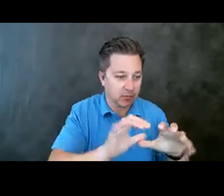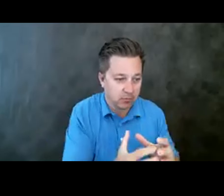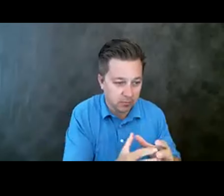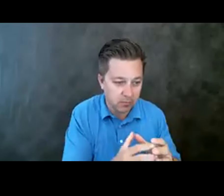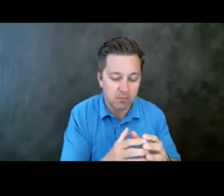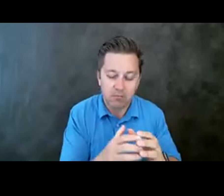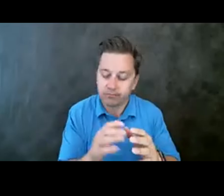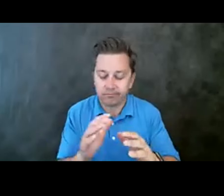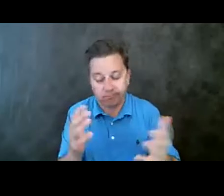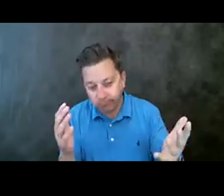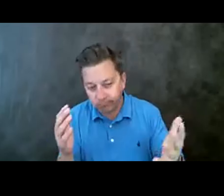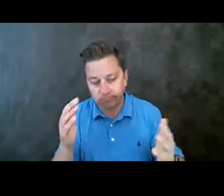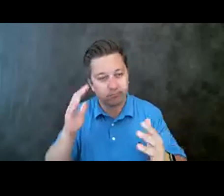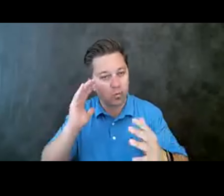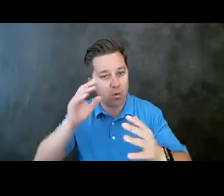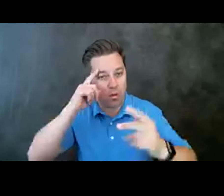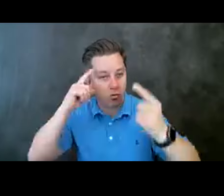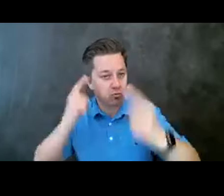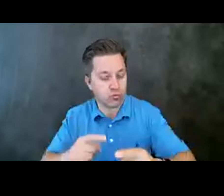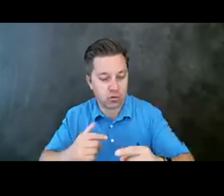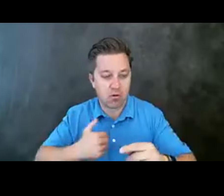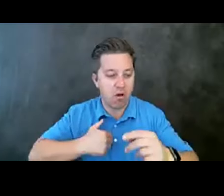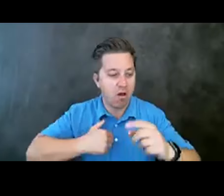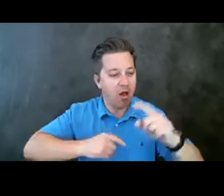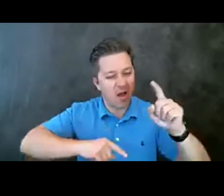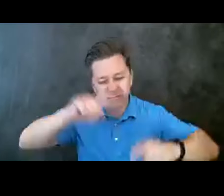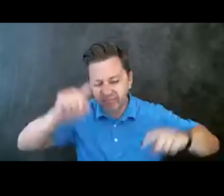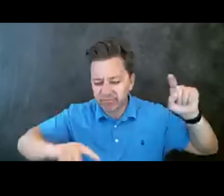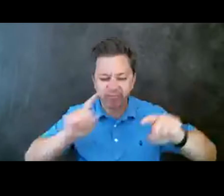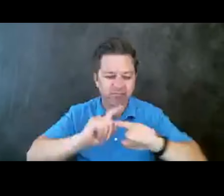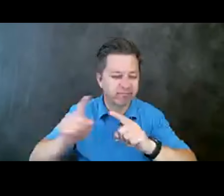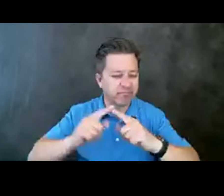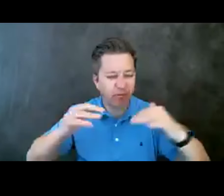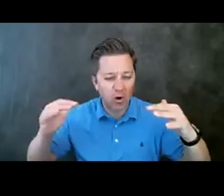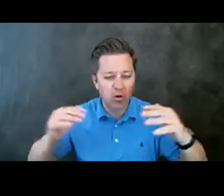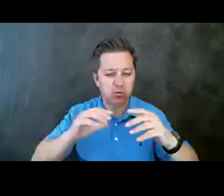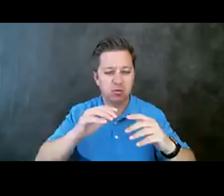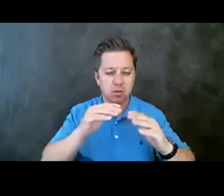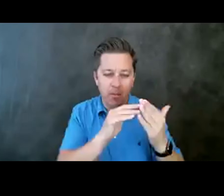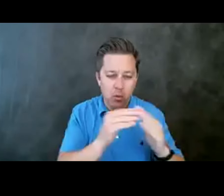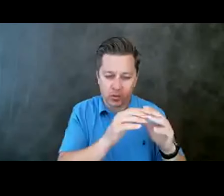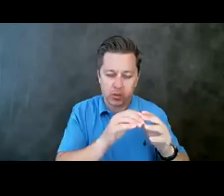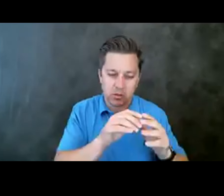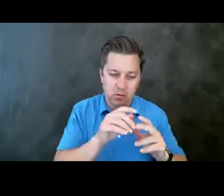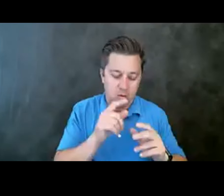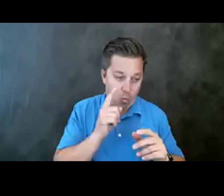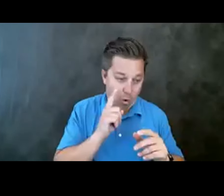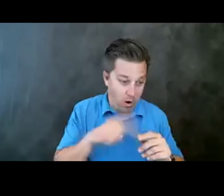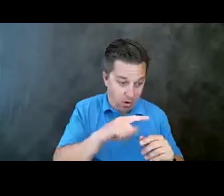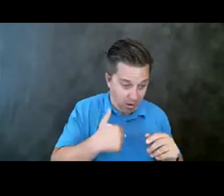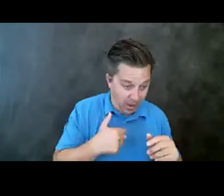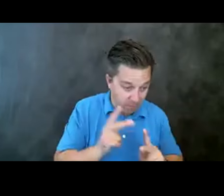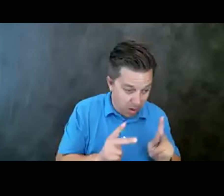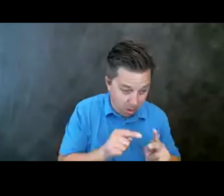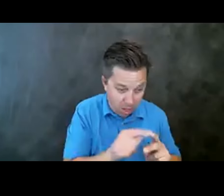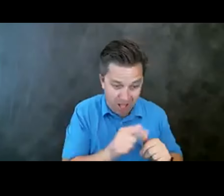that there are a variety of diverse communities and individuals who would be hesitant or extremely hesitant or